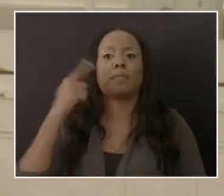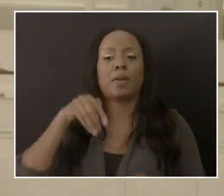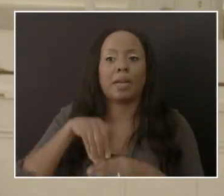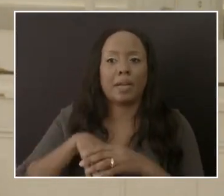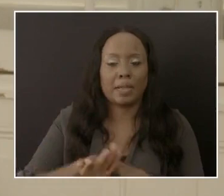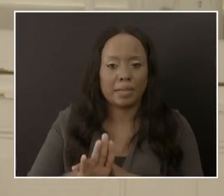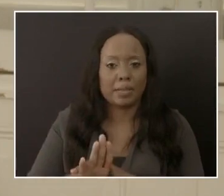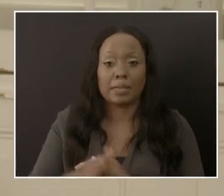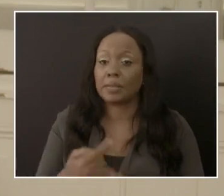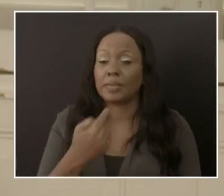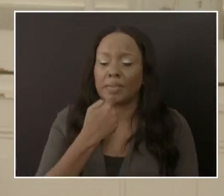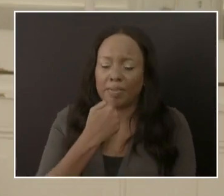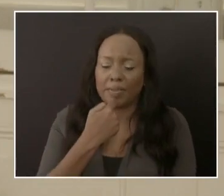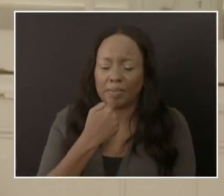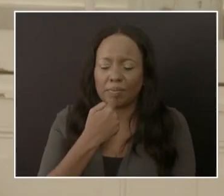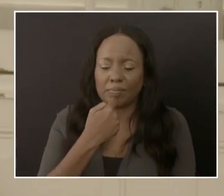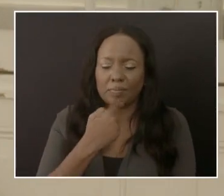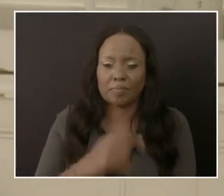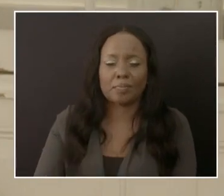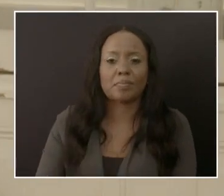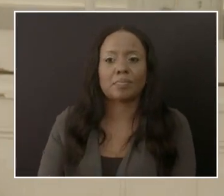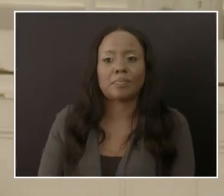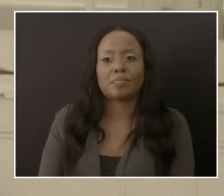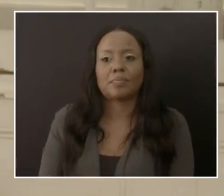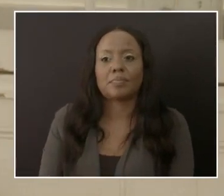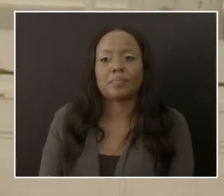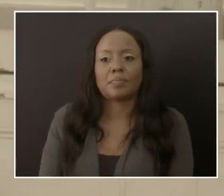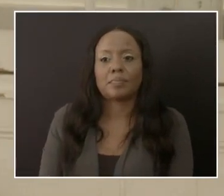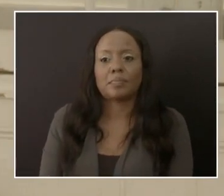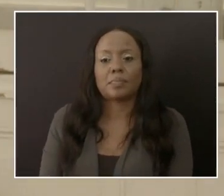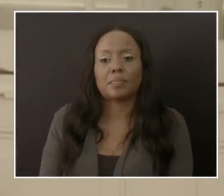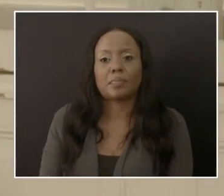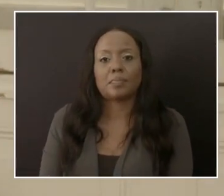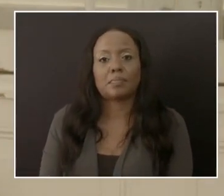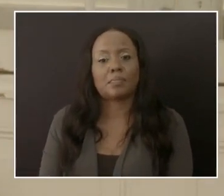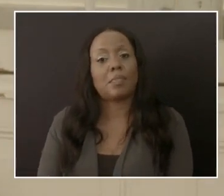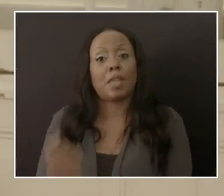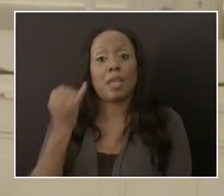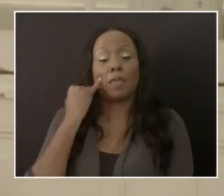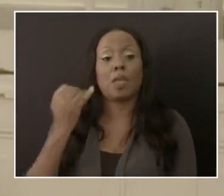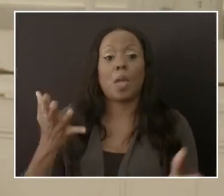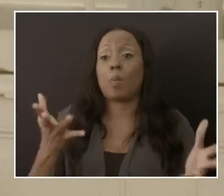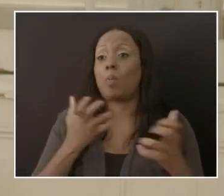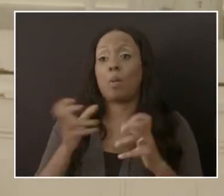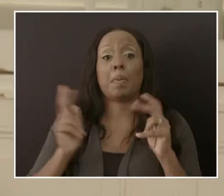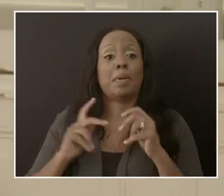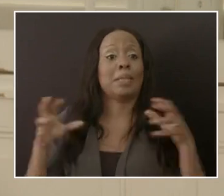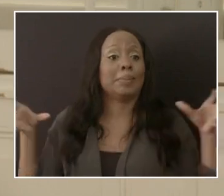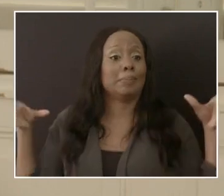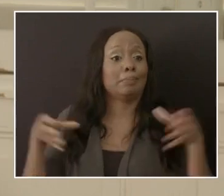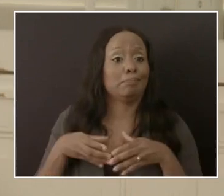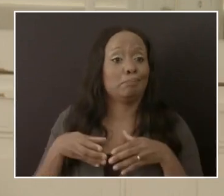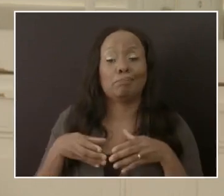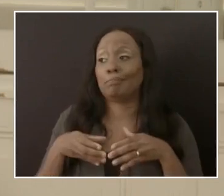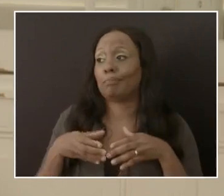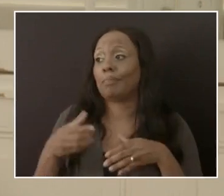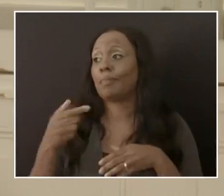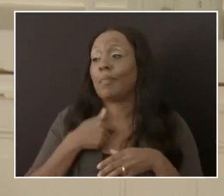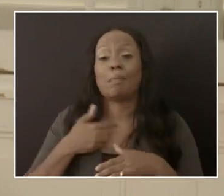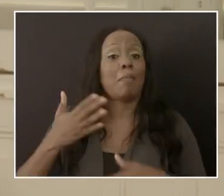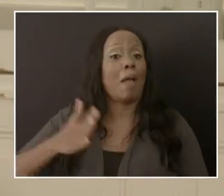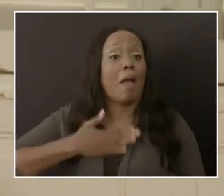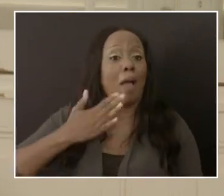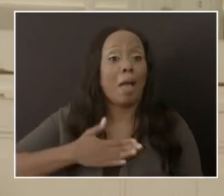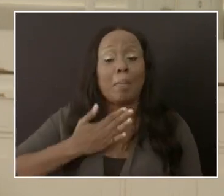I'm quite serious. So if we are going to have Außerdem and I was happy to be at the event